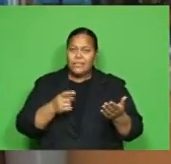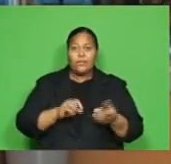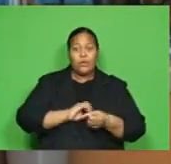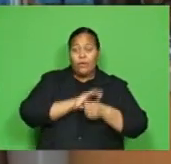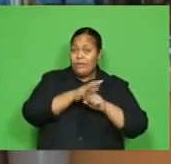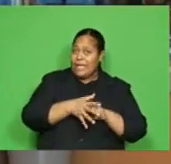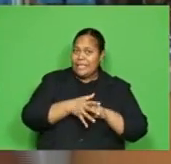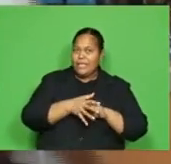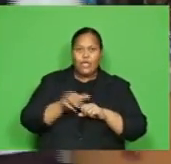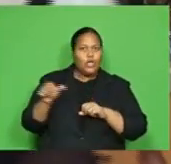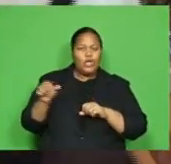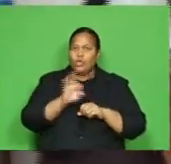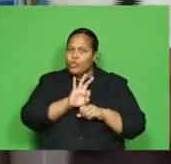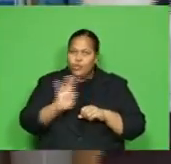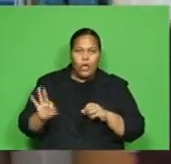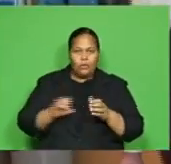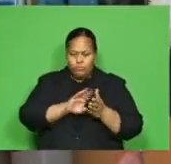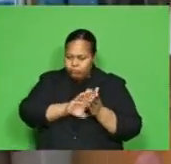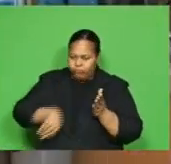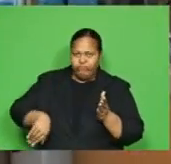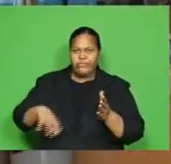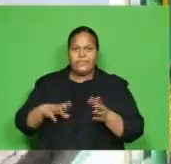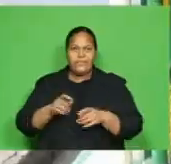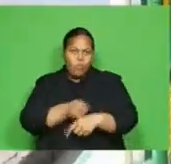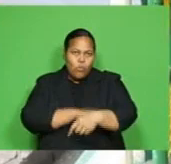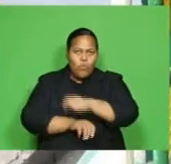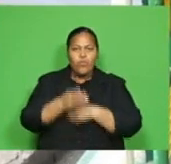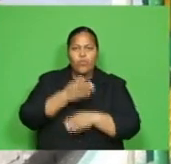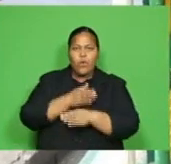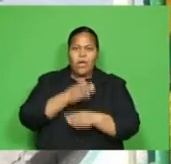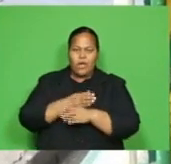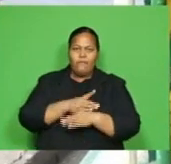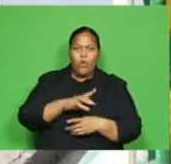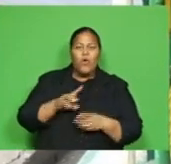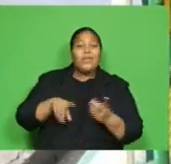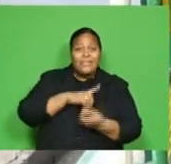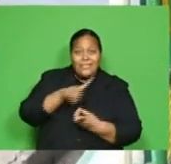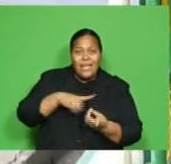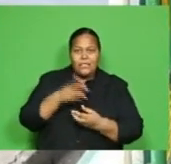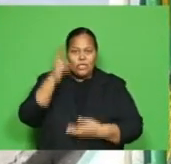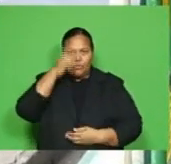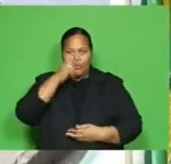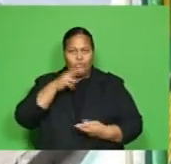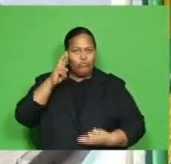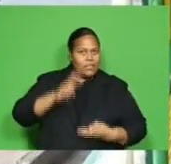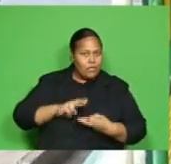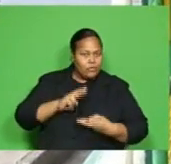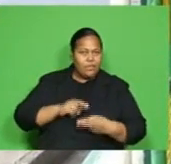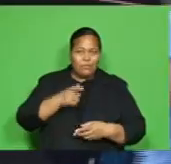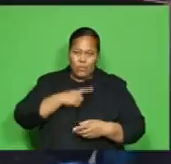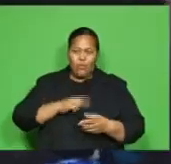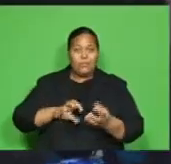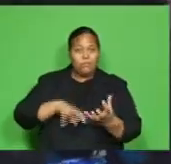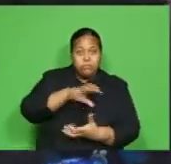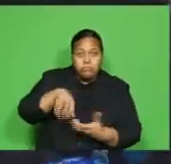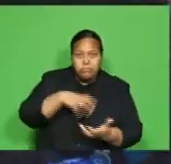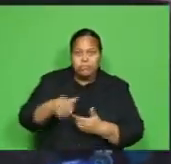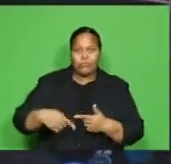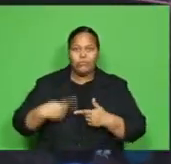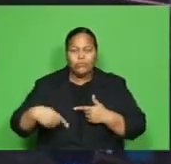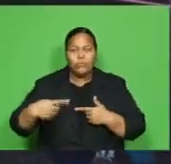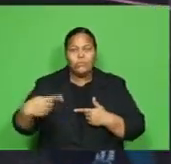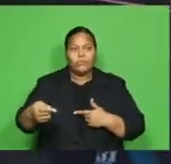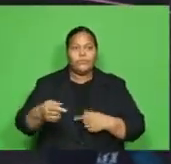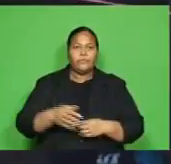efforts to address disaster risk reduction, especially since climate change will intensify cyclones moving forward.